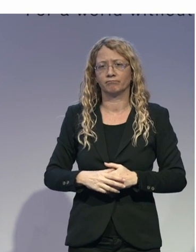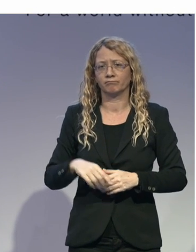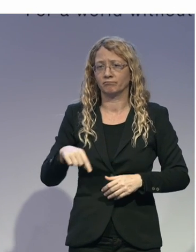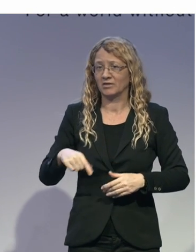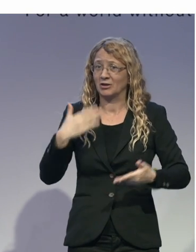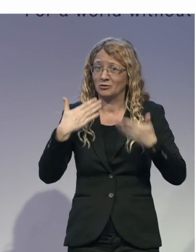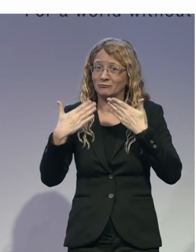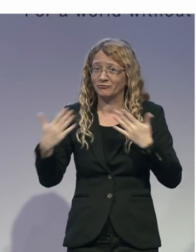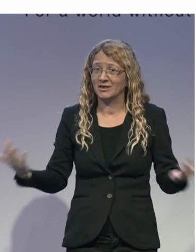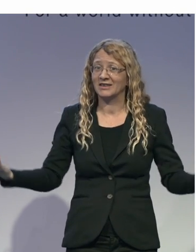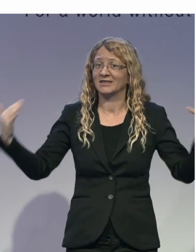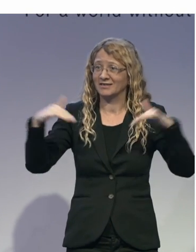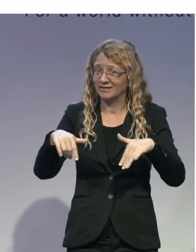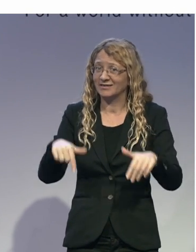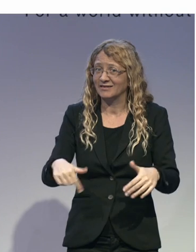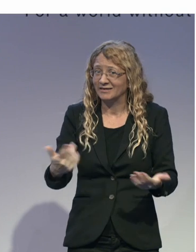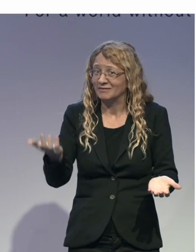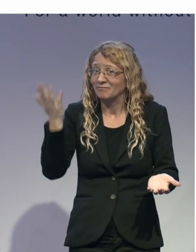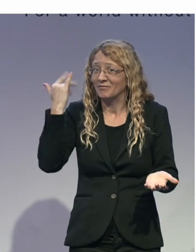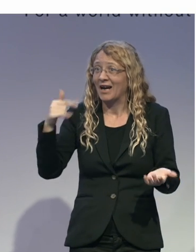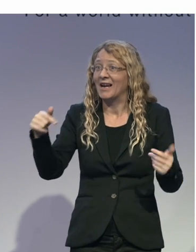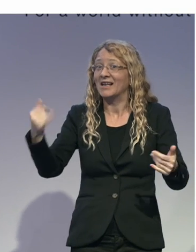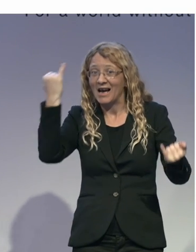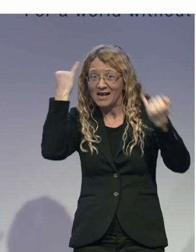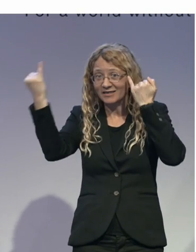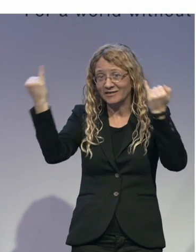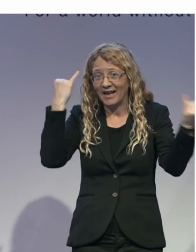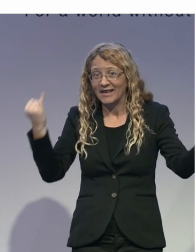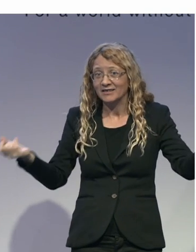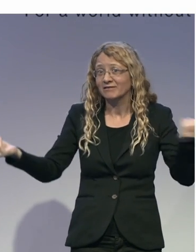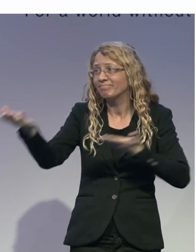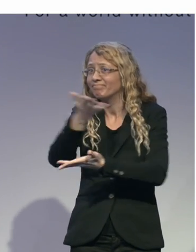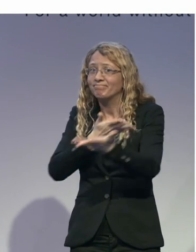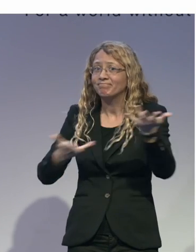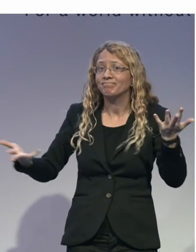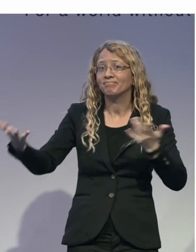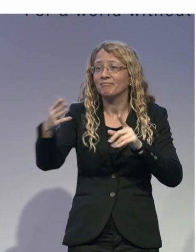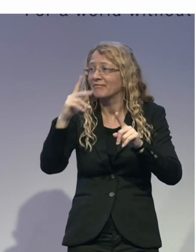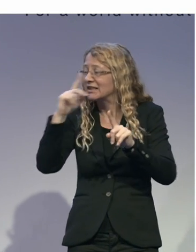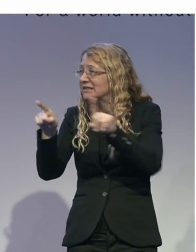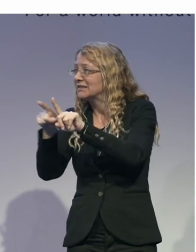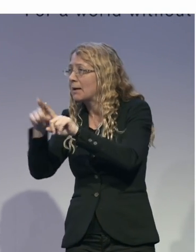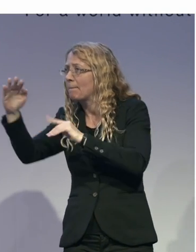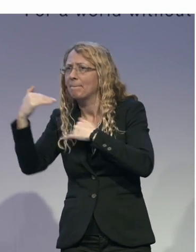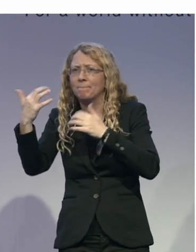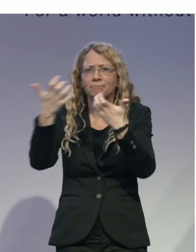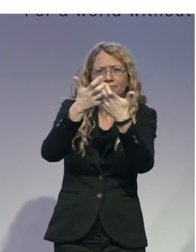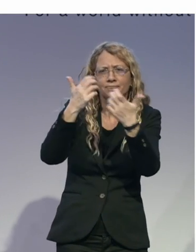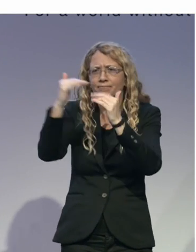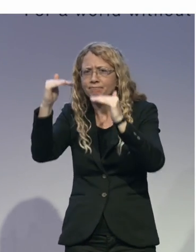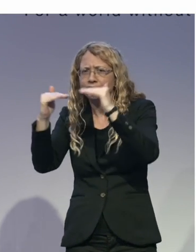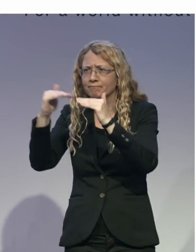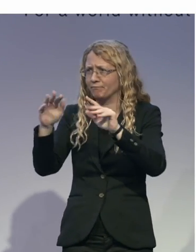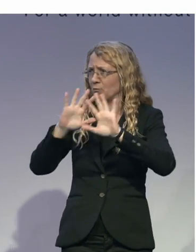standardize our approaches to problem solving for the world. Certainly, we all have a basic